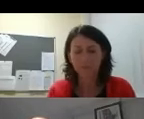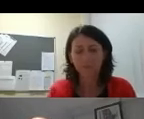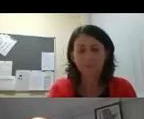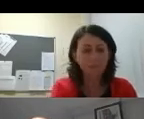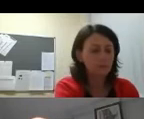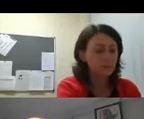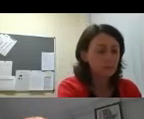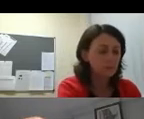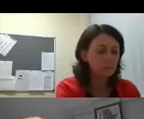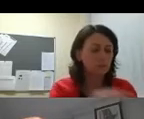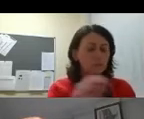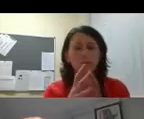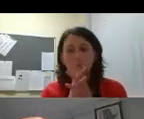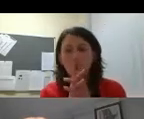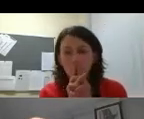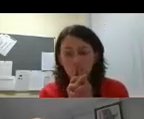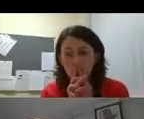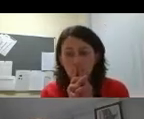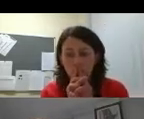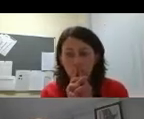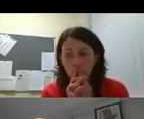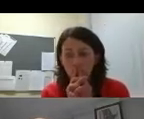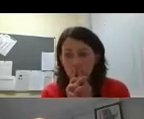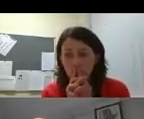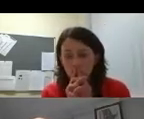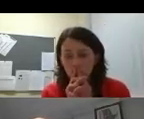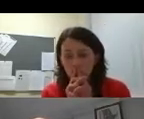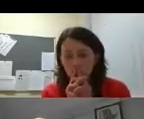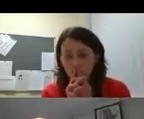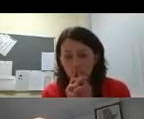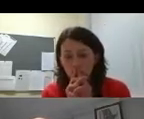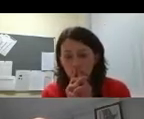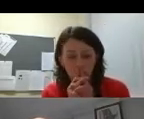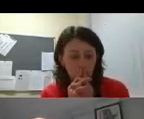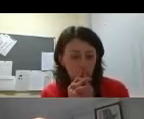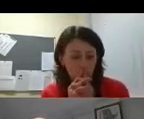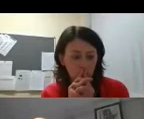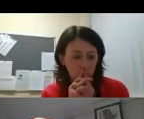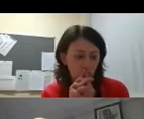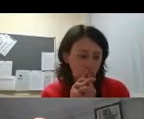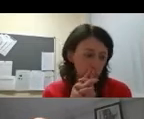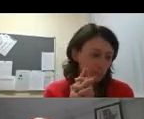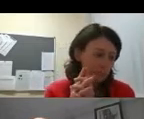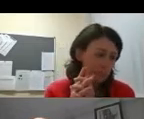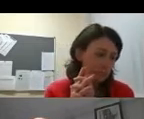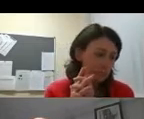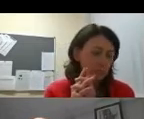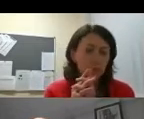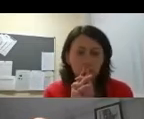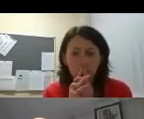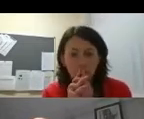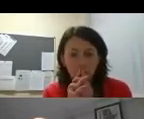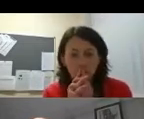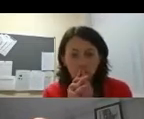of course there's an increased risk of of of other people being exposed to it so what we know now